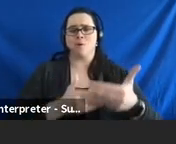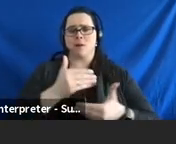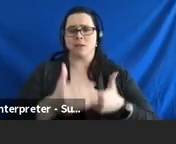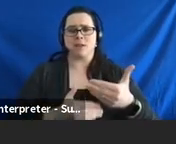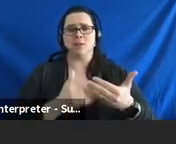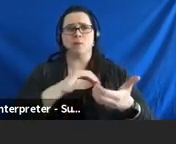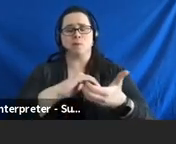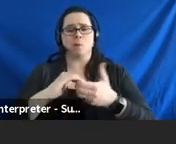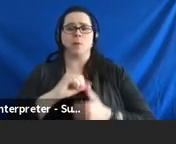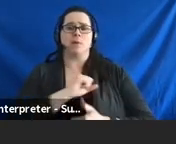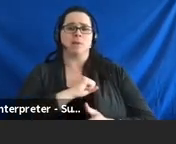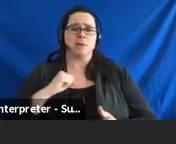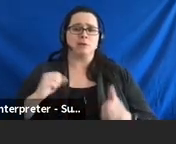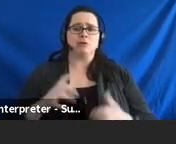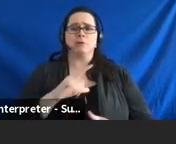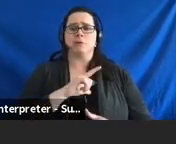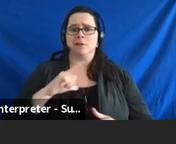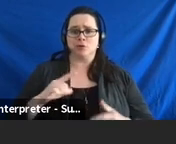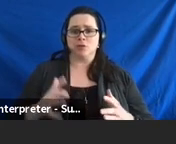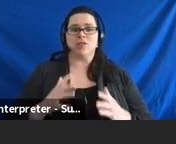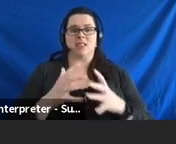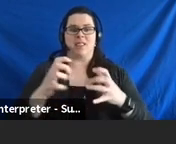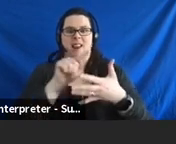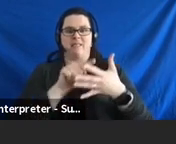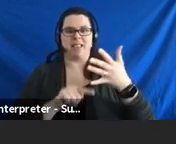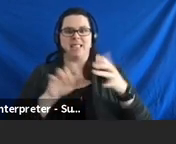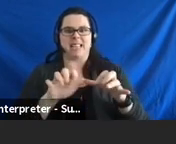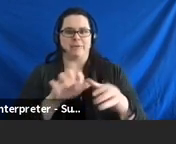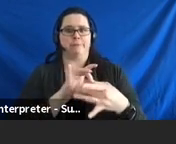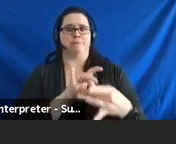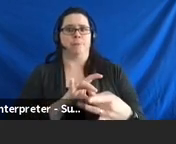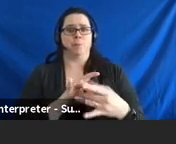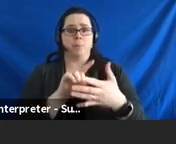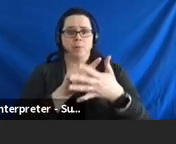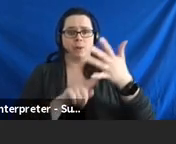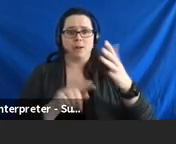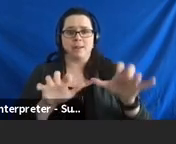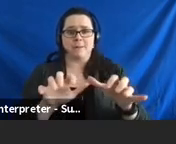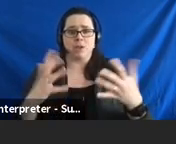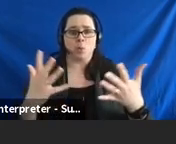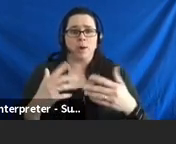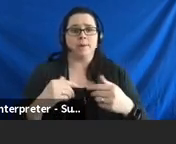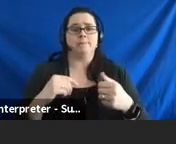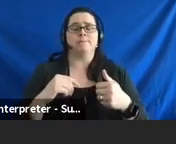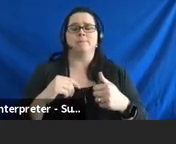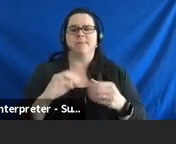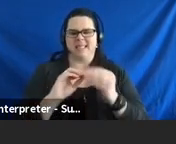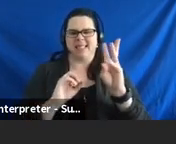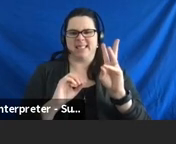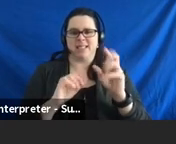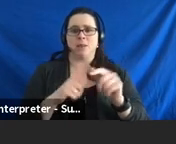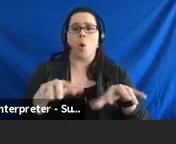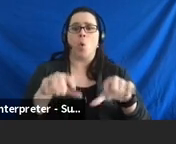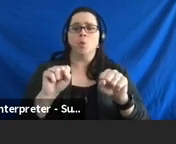a lot of these activities are around that. So, our activities that we have listed here are to host local capital